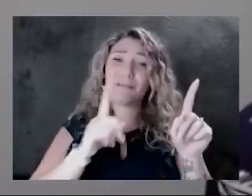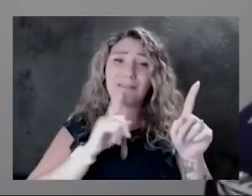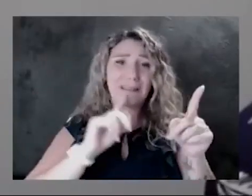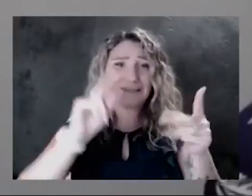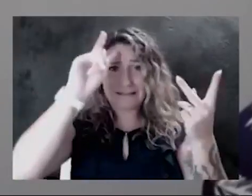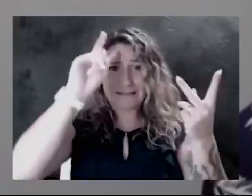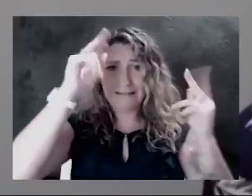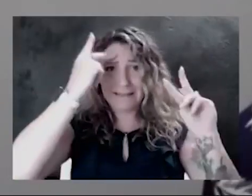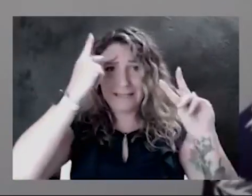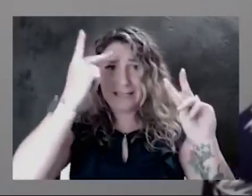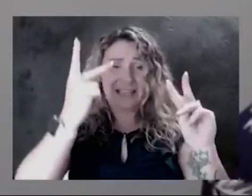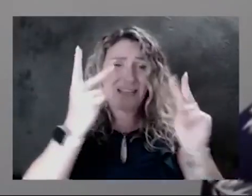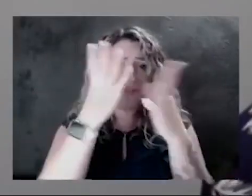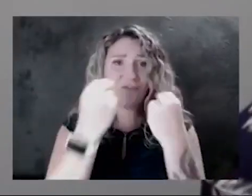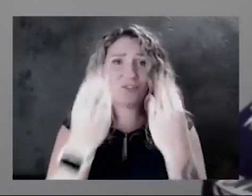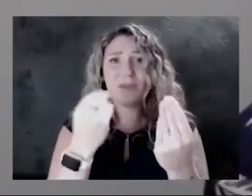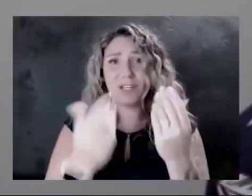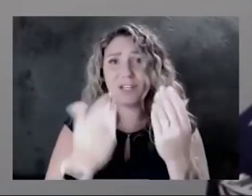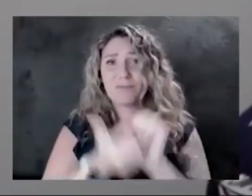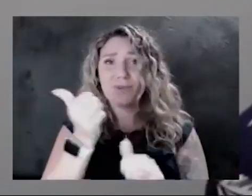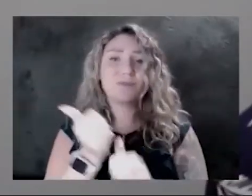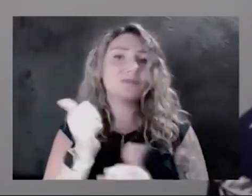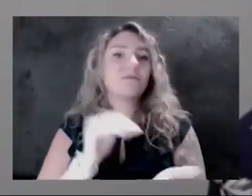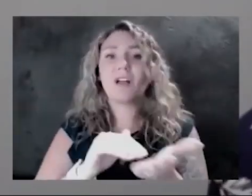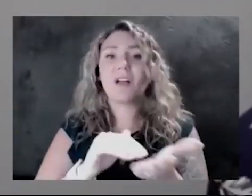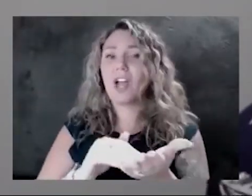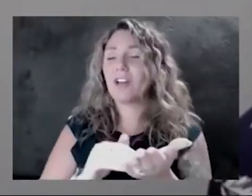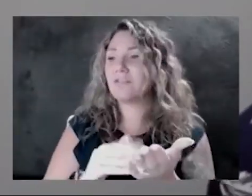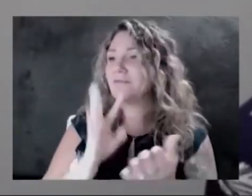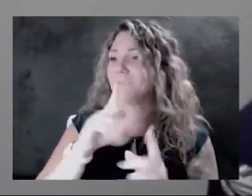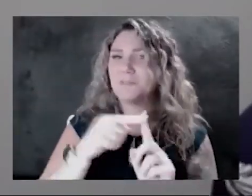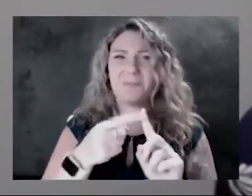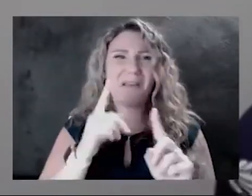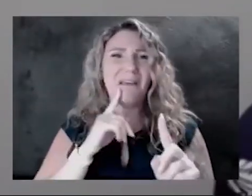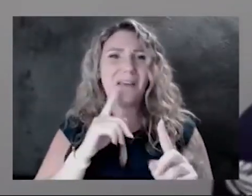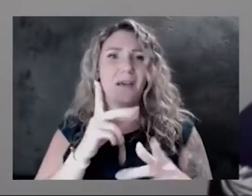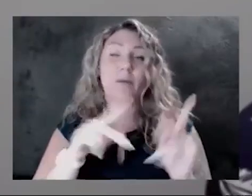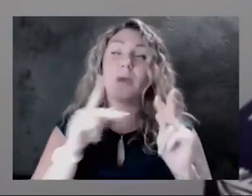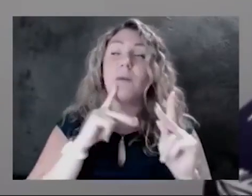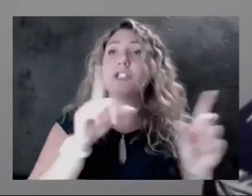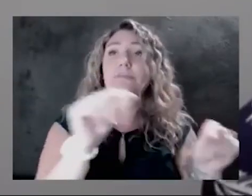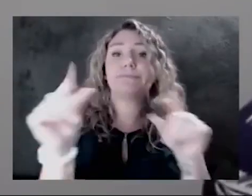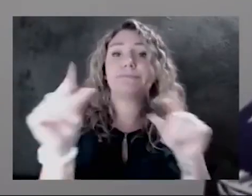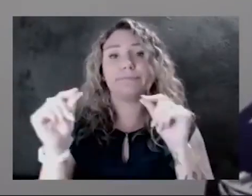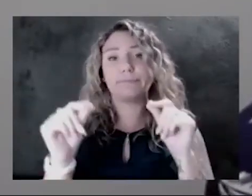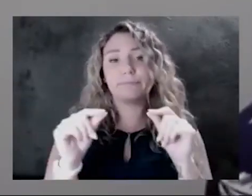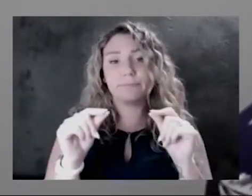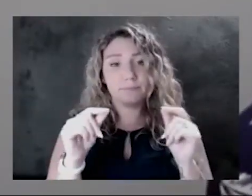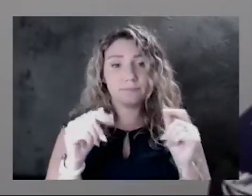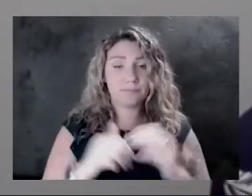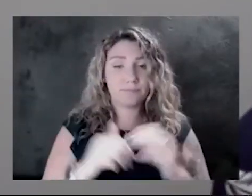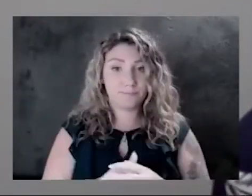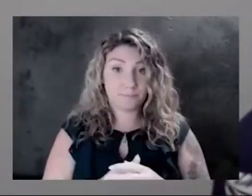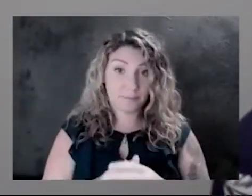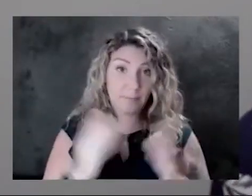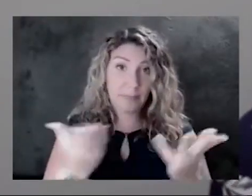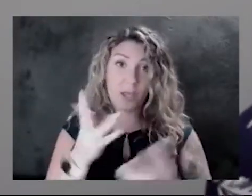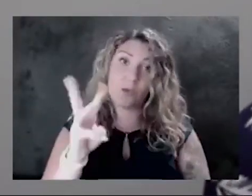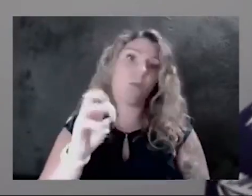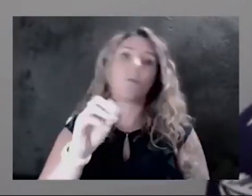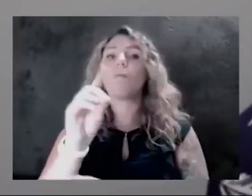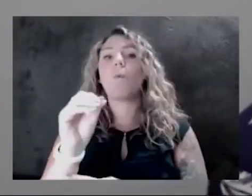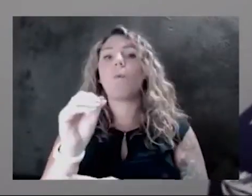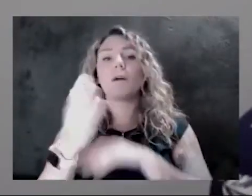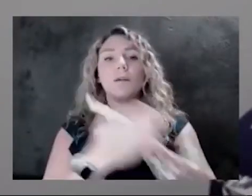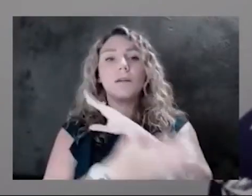that both of the doctors talked about that continues to kind of run wild. And unfortunately, our mask mandate here in Wyandotte County does not